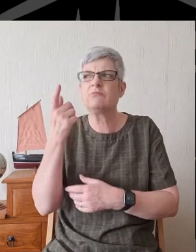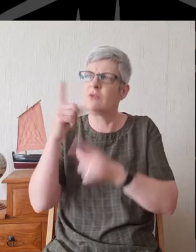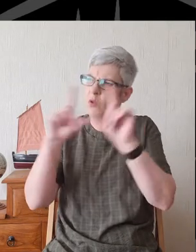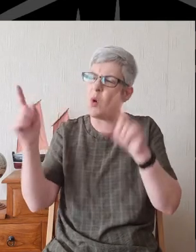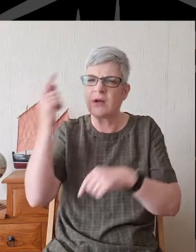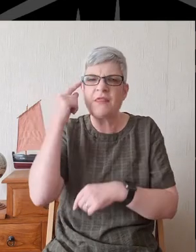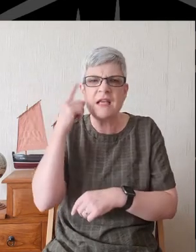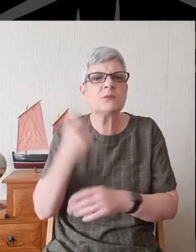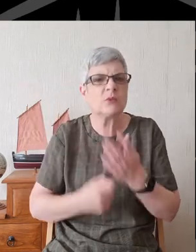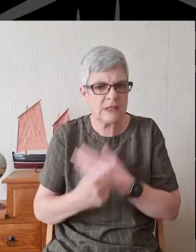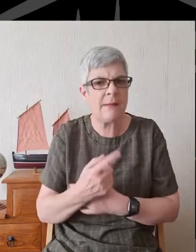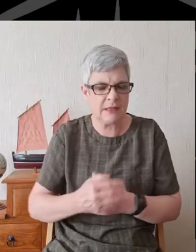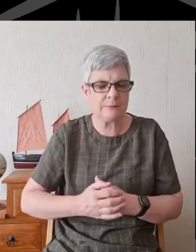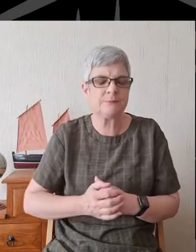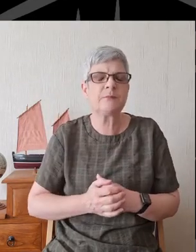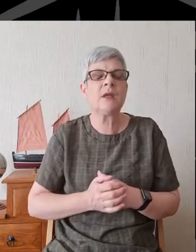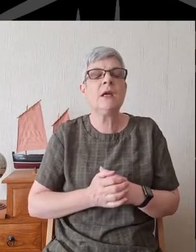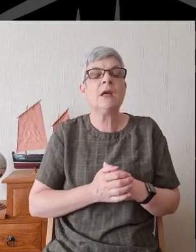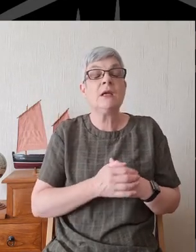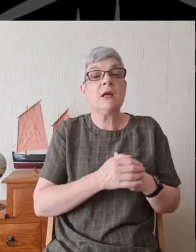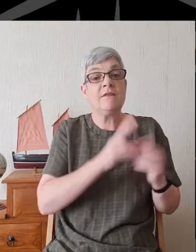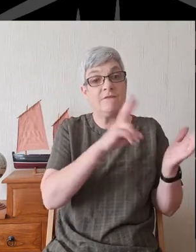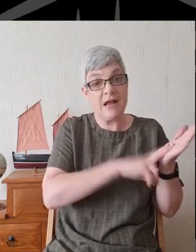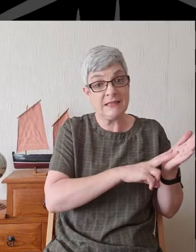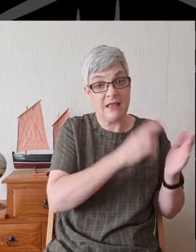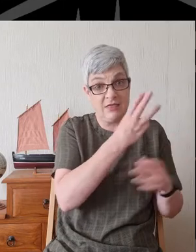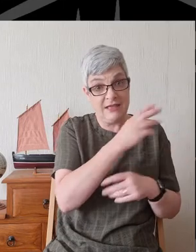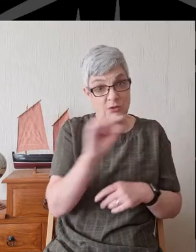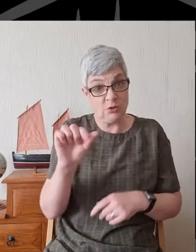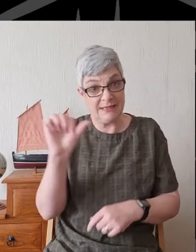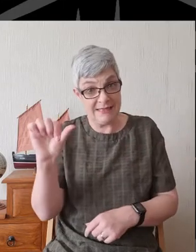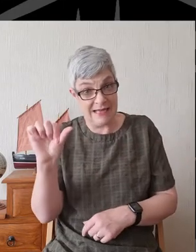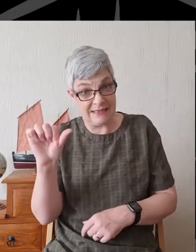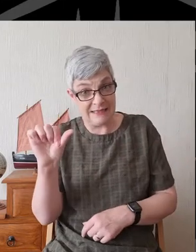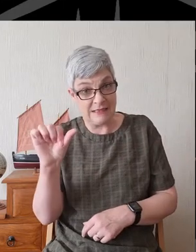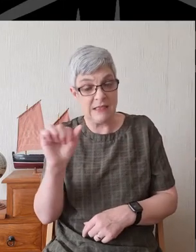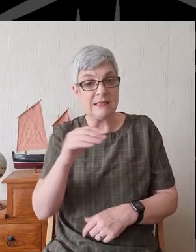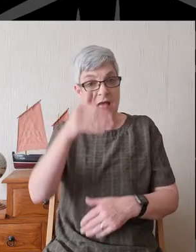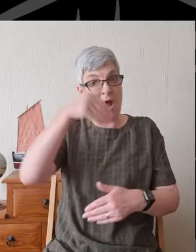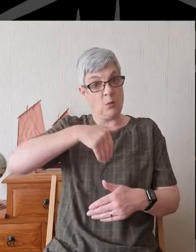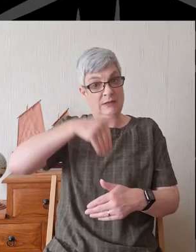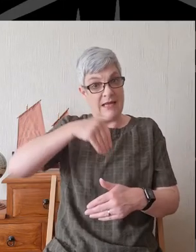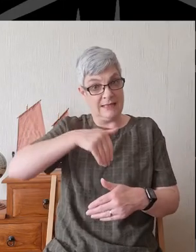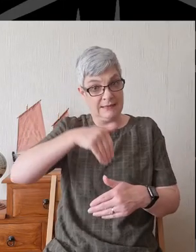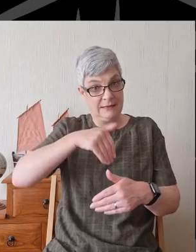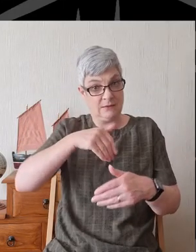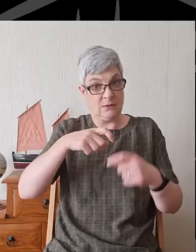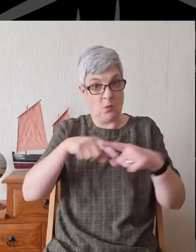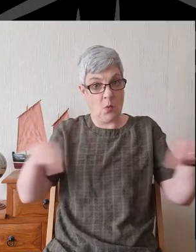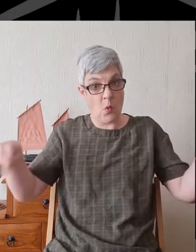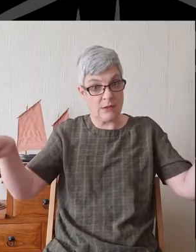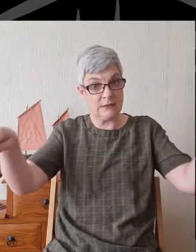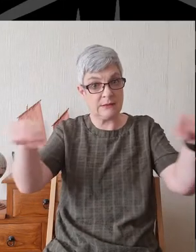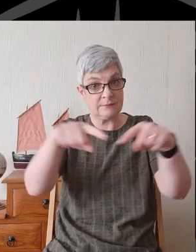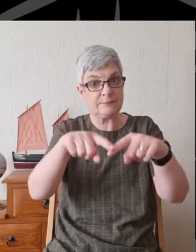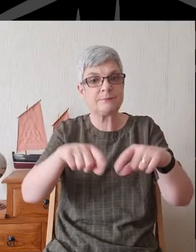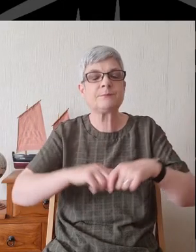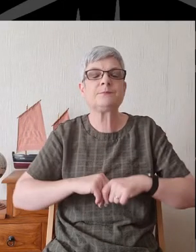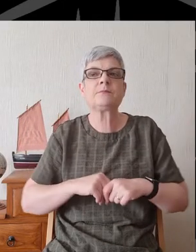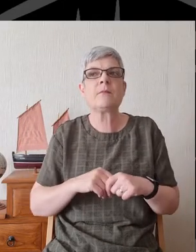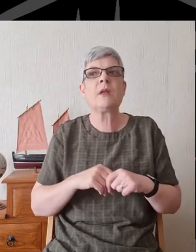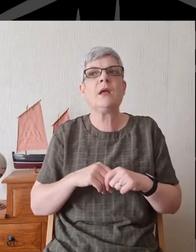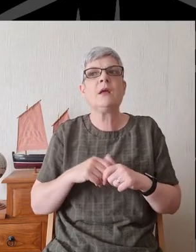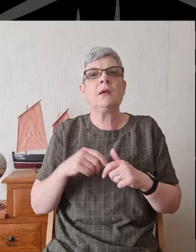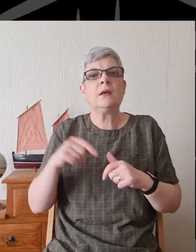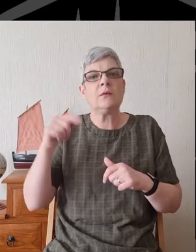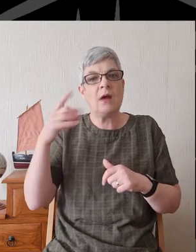Firstly, in verses 3 to 6, Ezekiel is stood on the outer courts of the temple. On one side of him